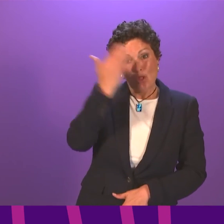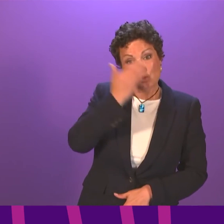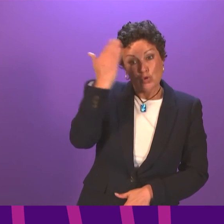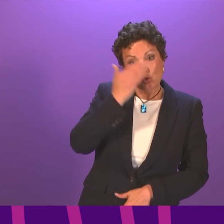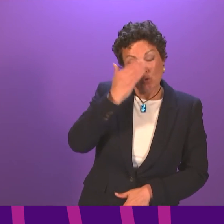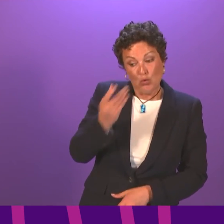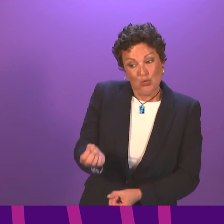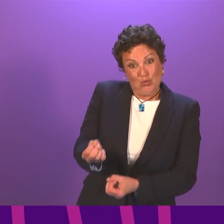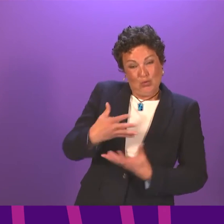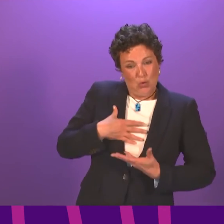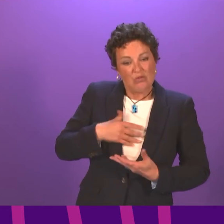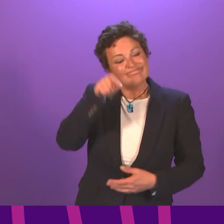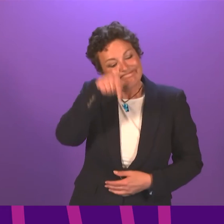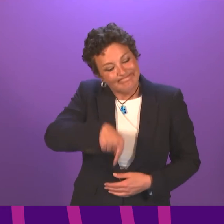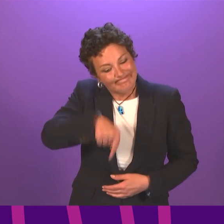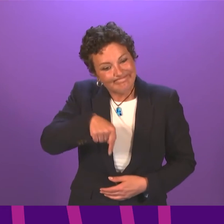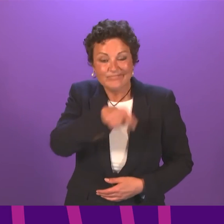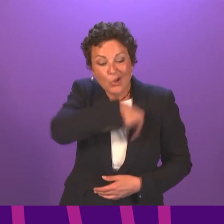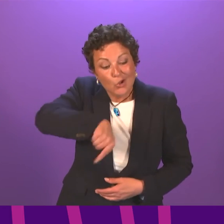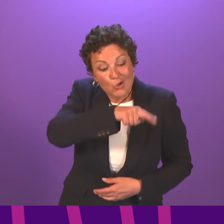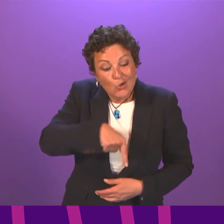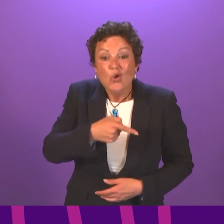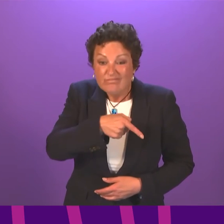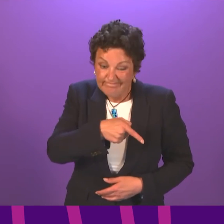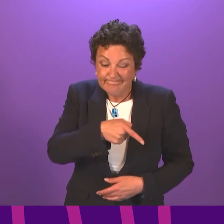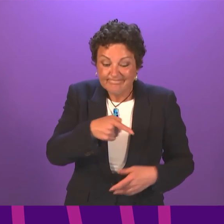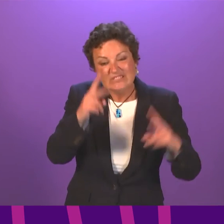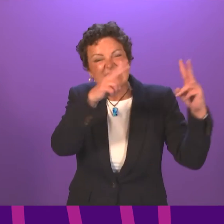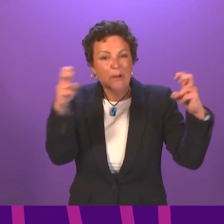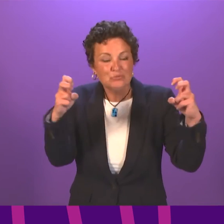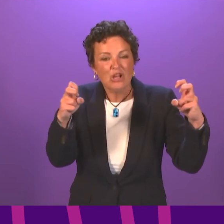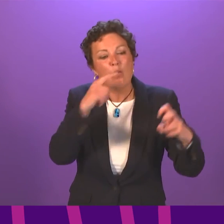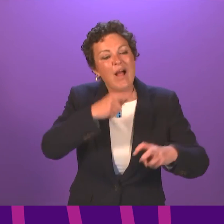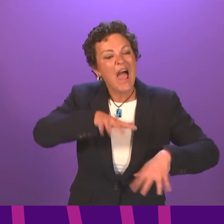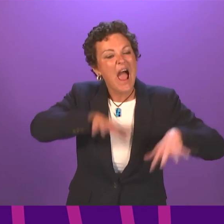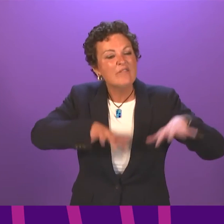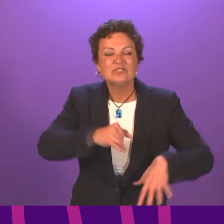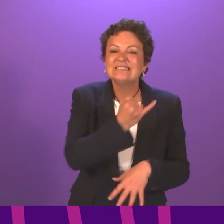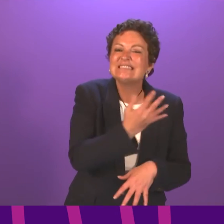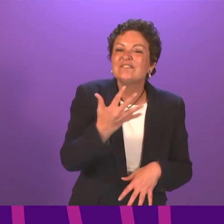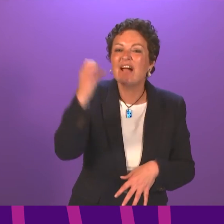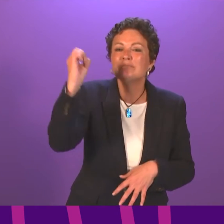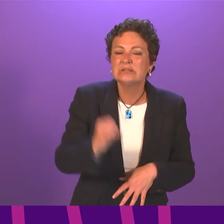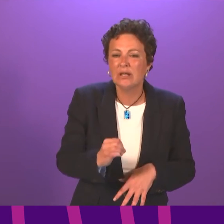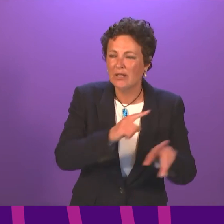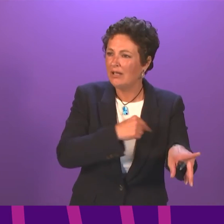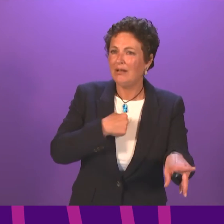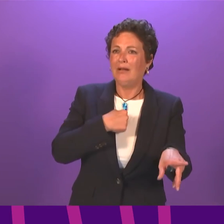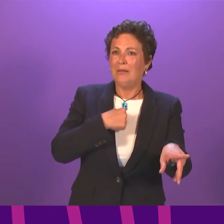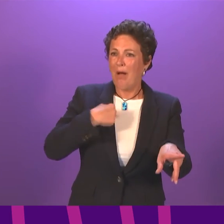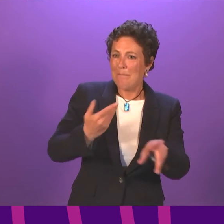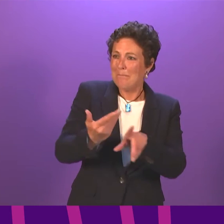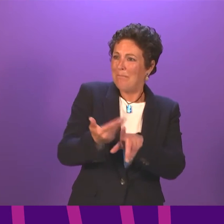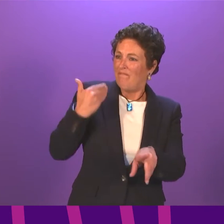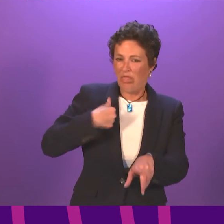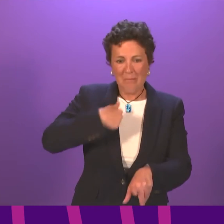average of 68%. This despite his grades early in the year being far higher. The only option he has in the system